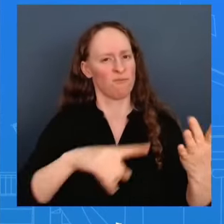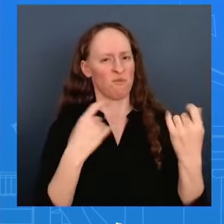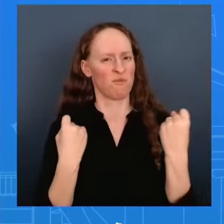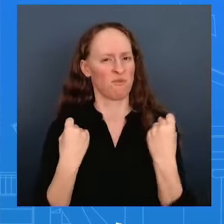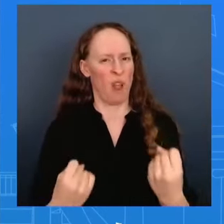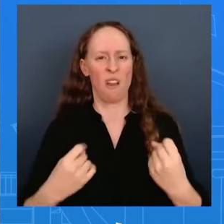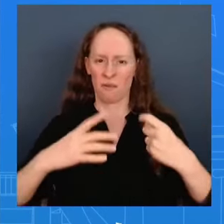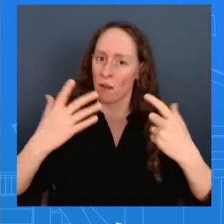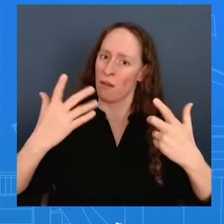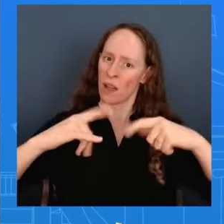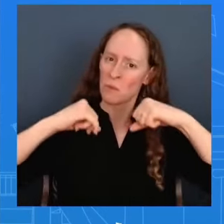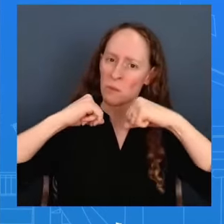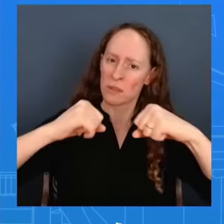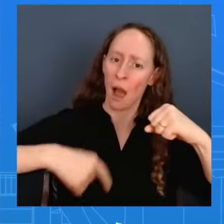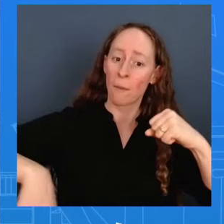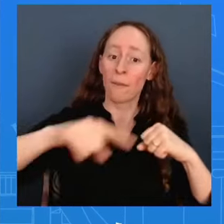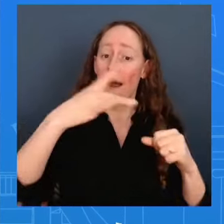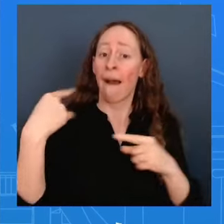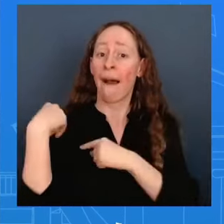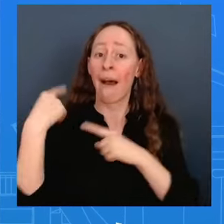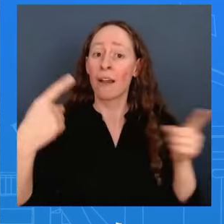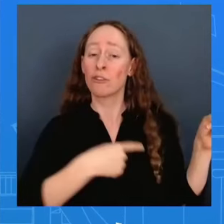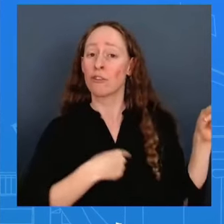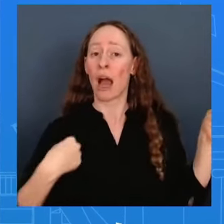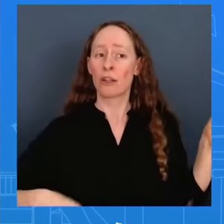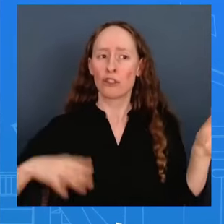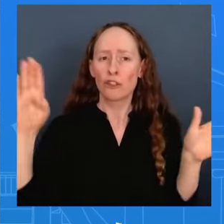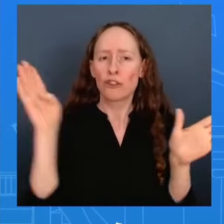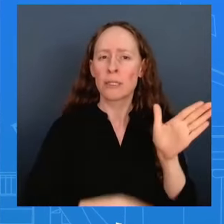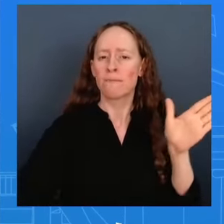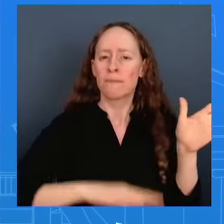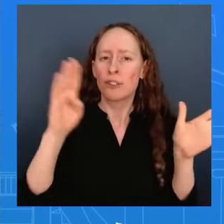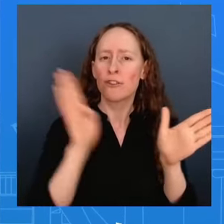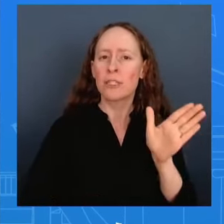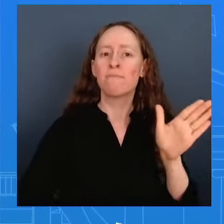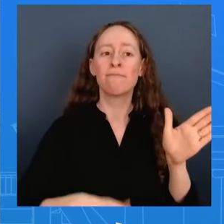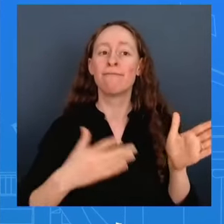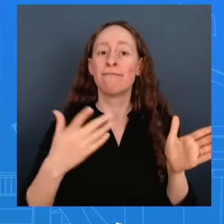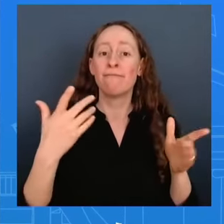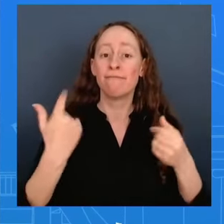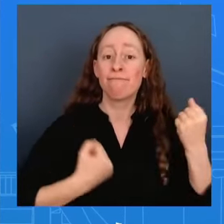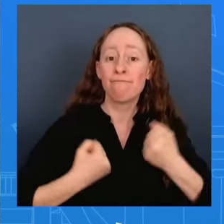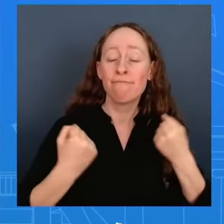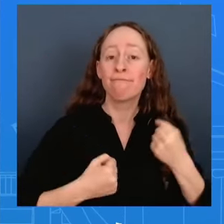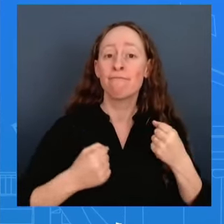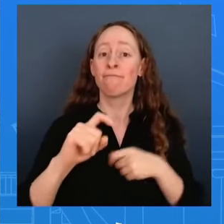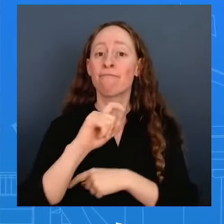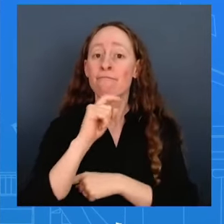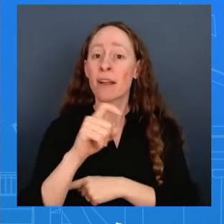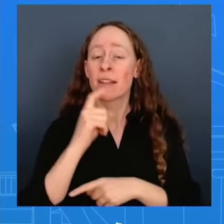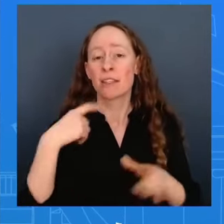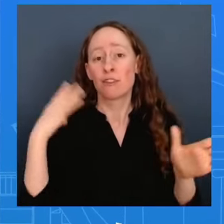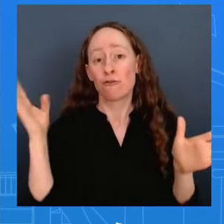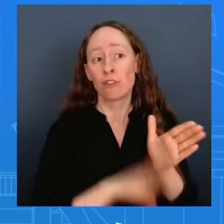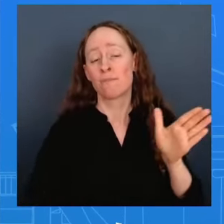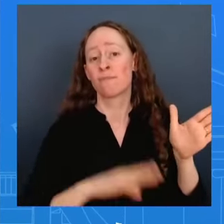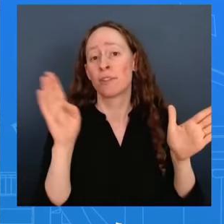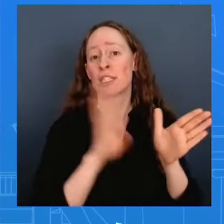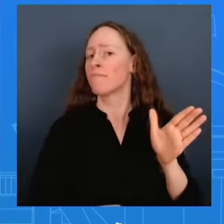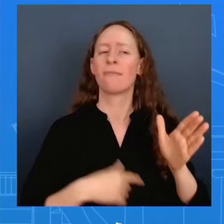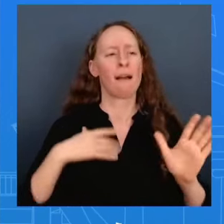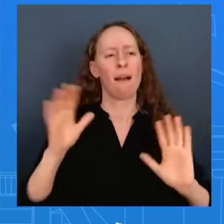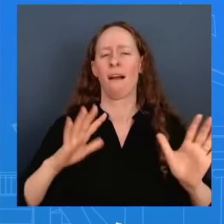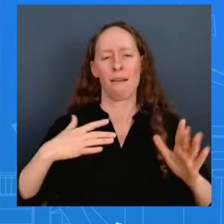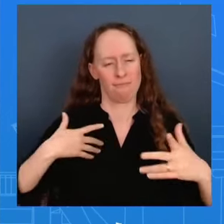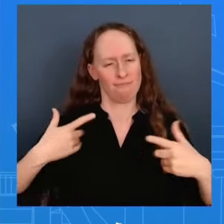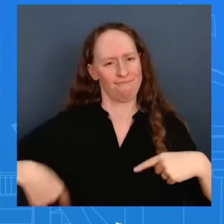evs or steel or critical minerals or semiconductors i also want to emphasize that we continue to consult